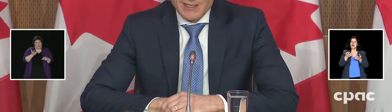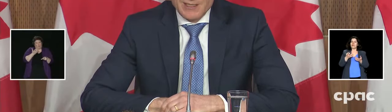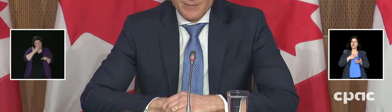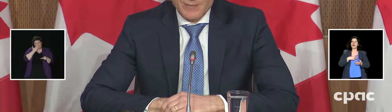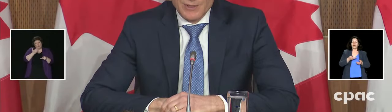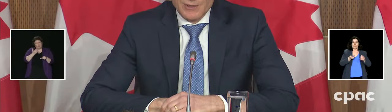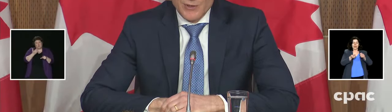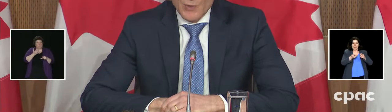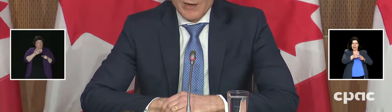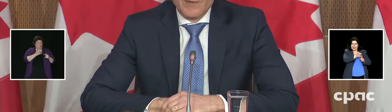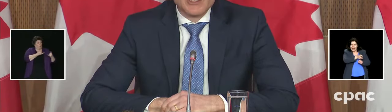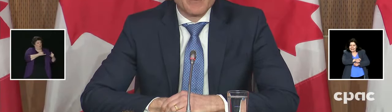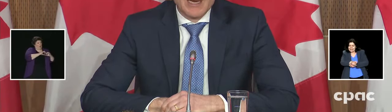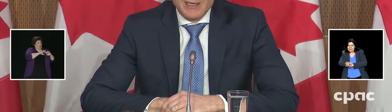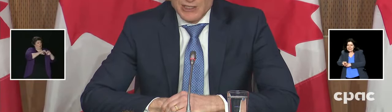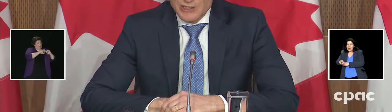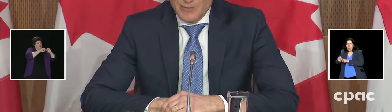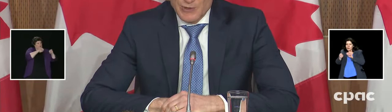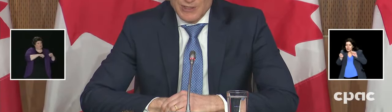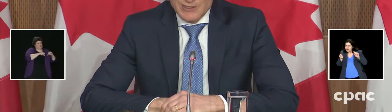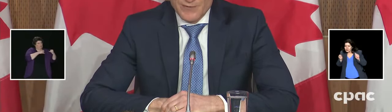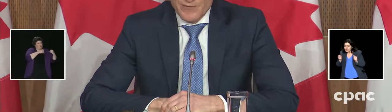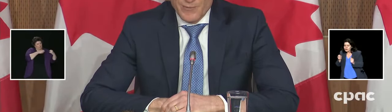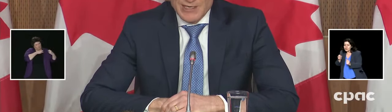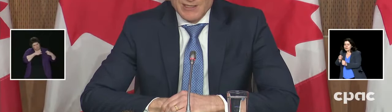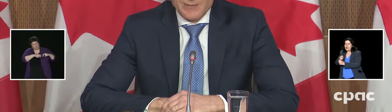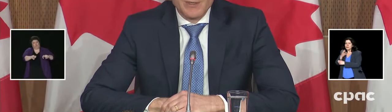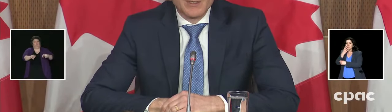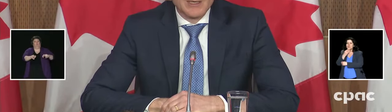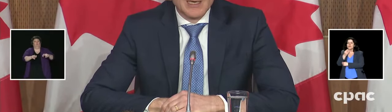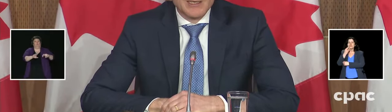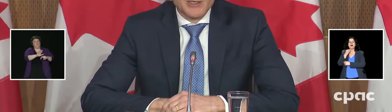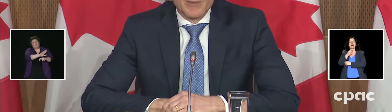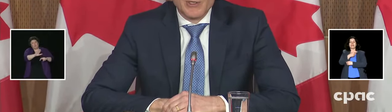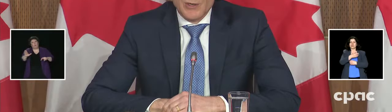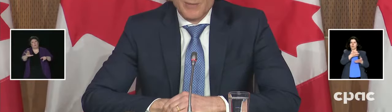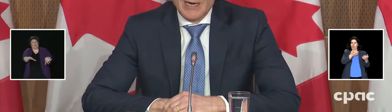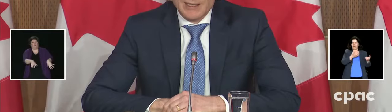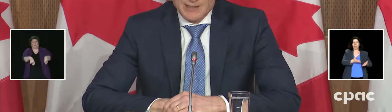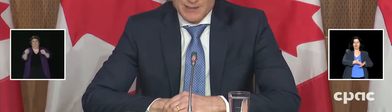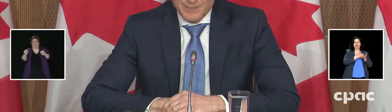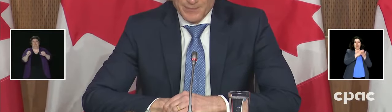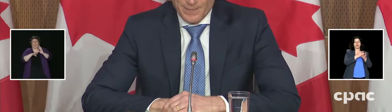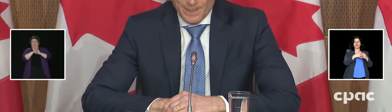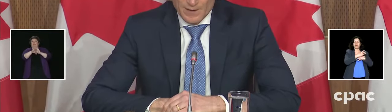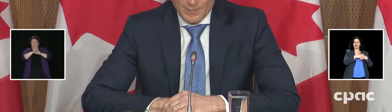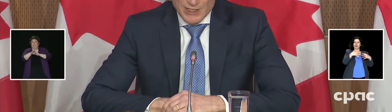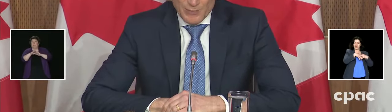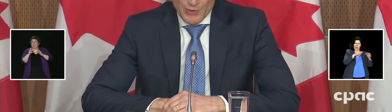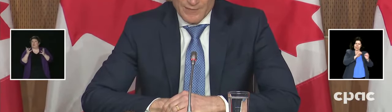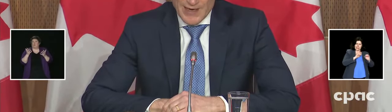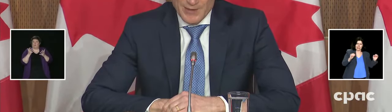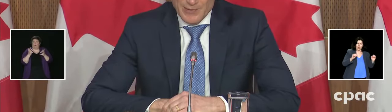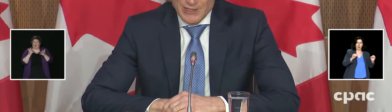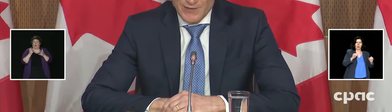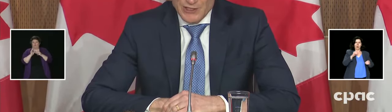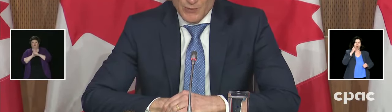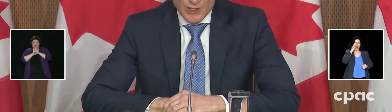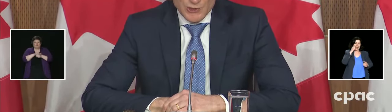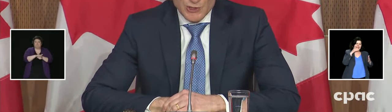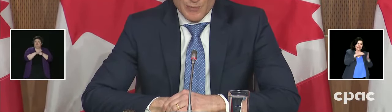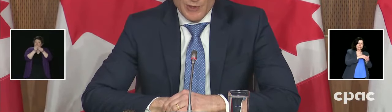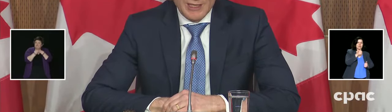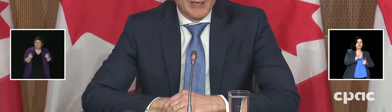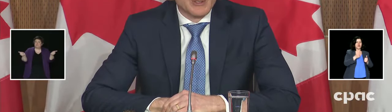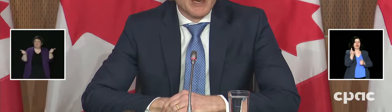the existing system to the one envisioned by Indigenous communities free from racism and discriminatory practices. By supporting family preservation,